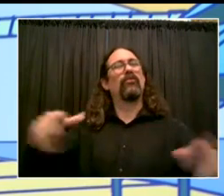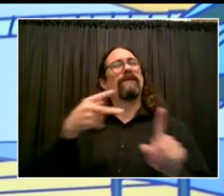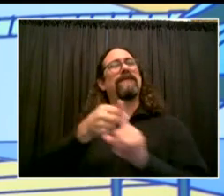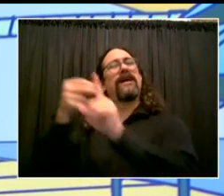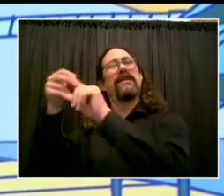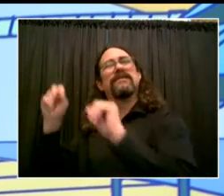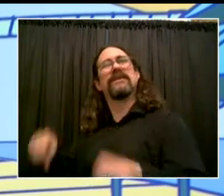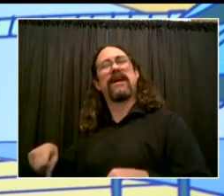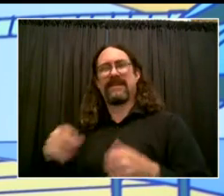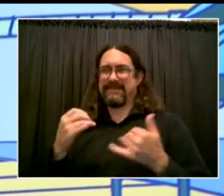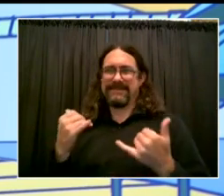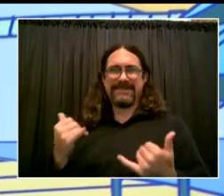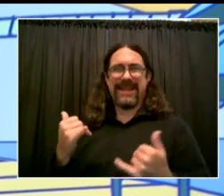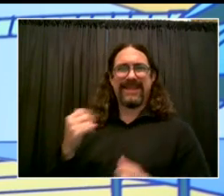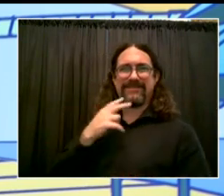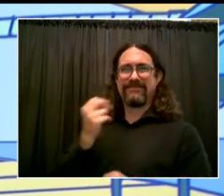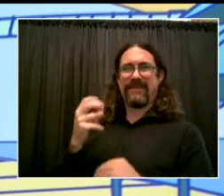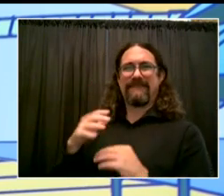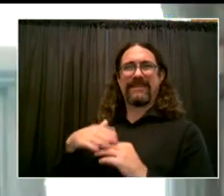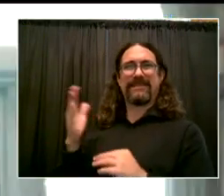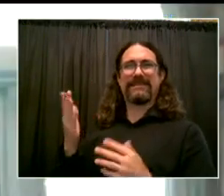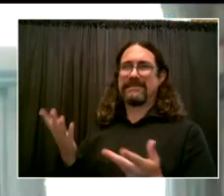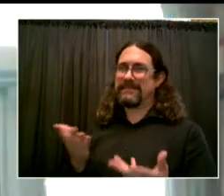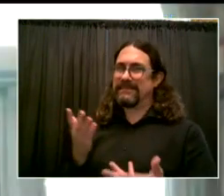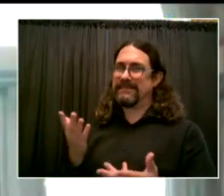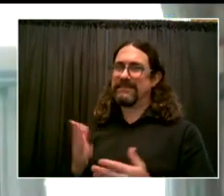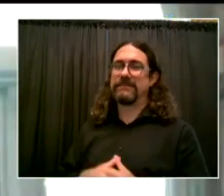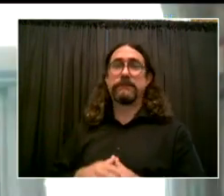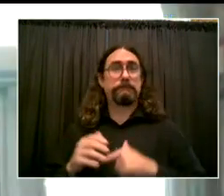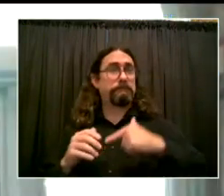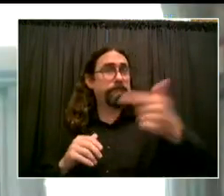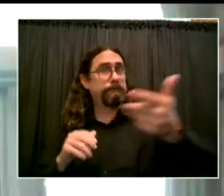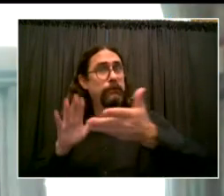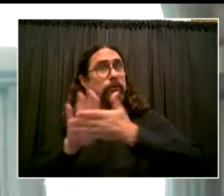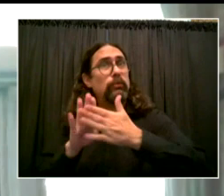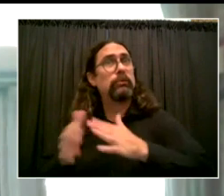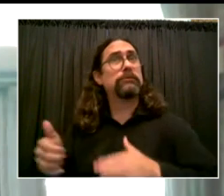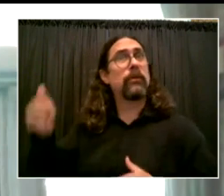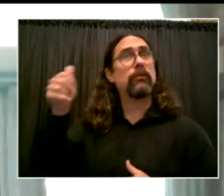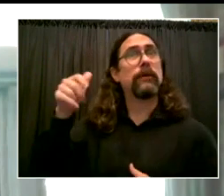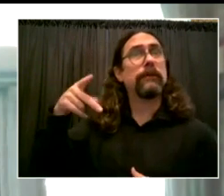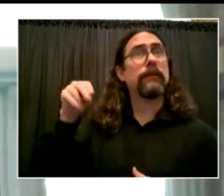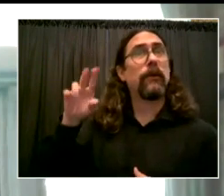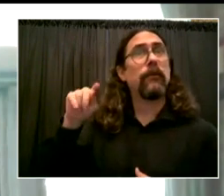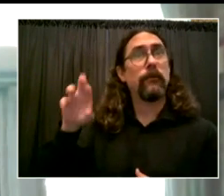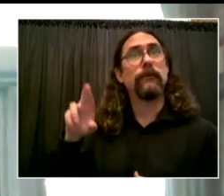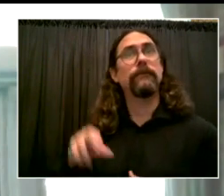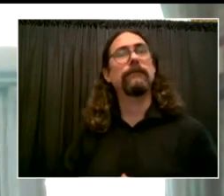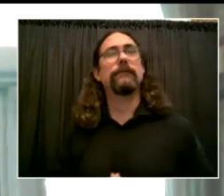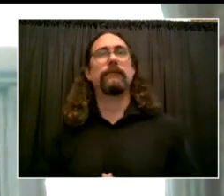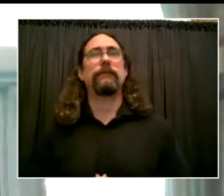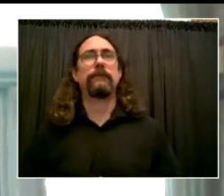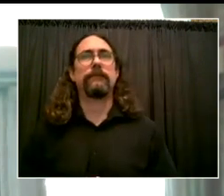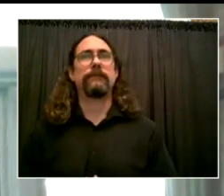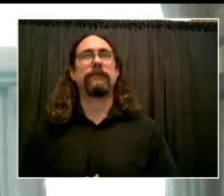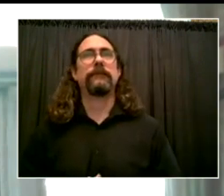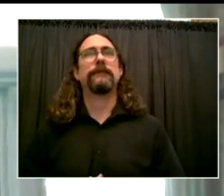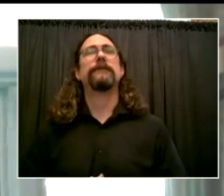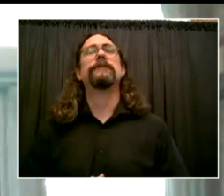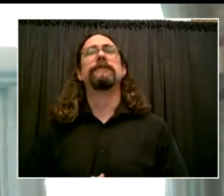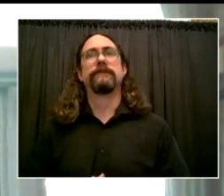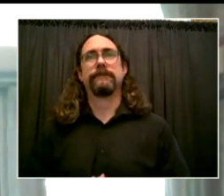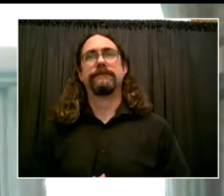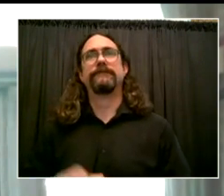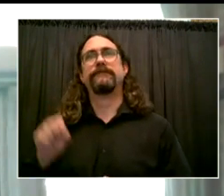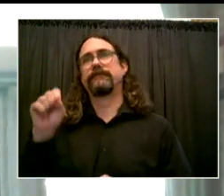Yep. So families can go to vaccines.schools.nyc and upload their vaccination status right